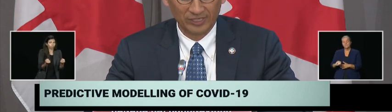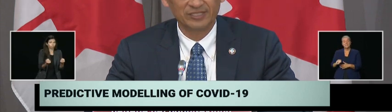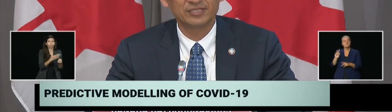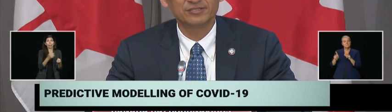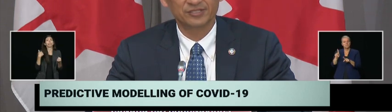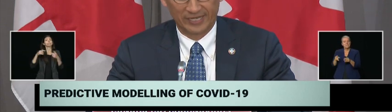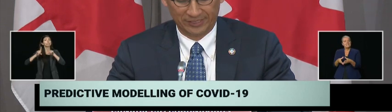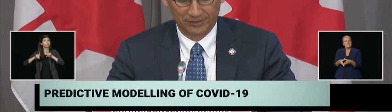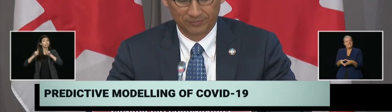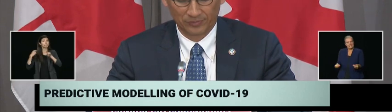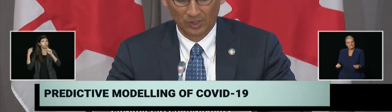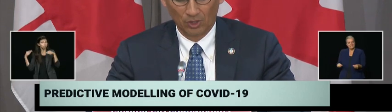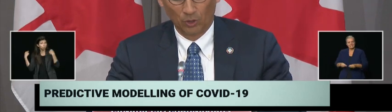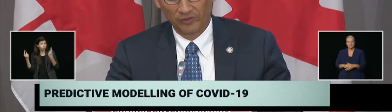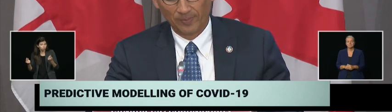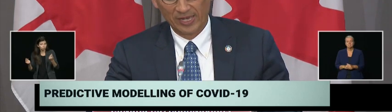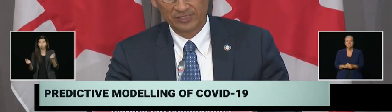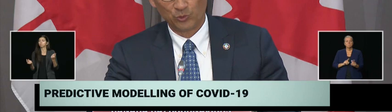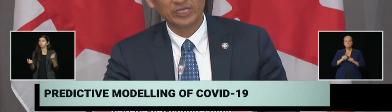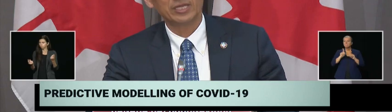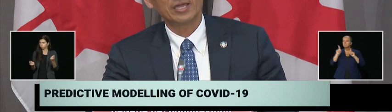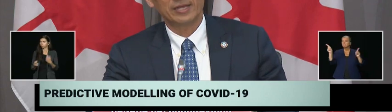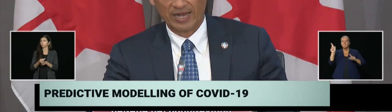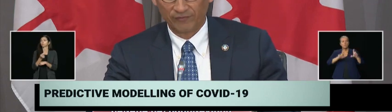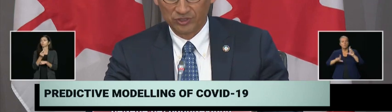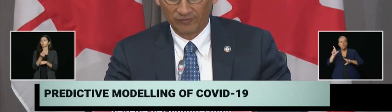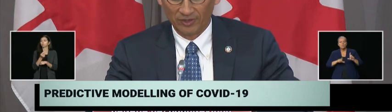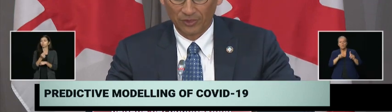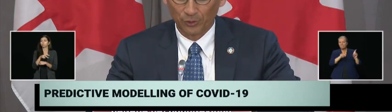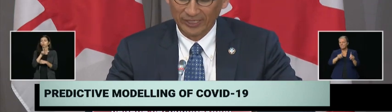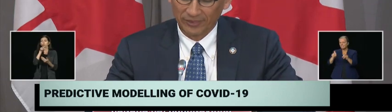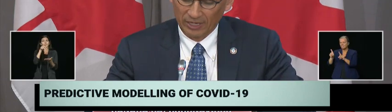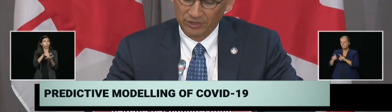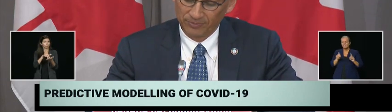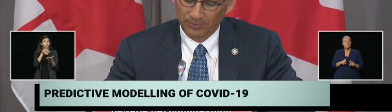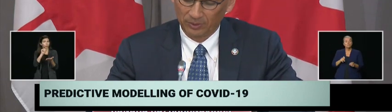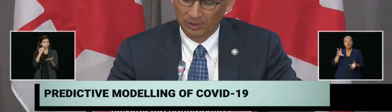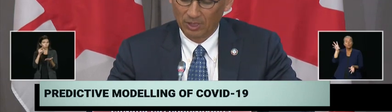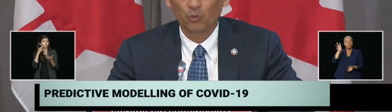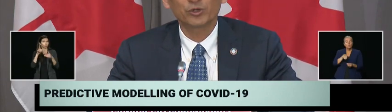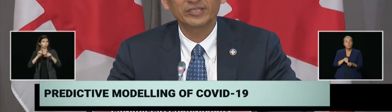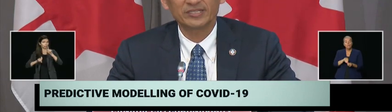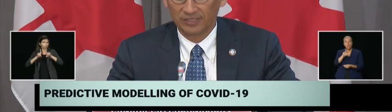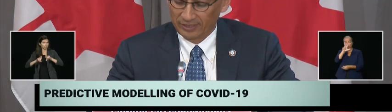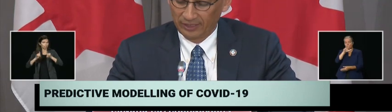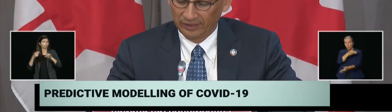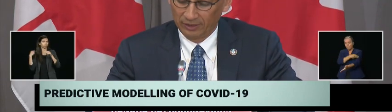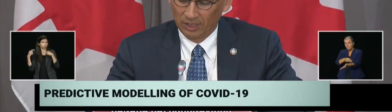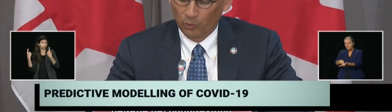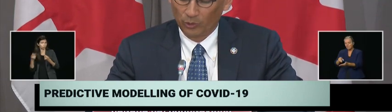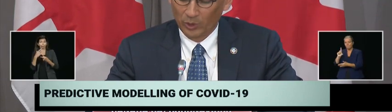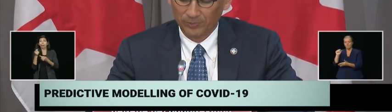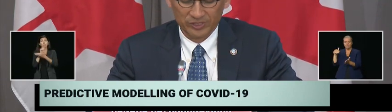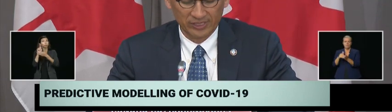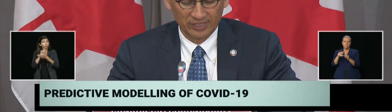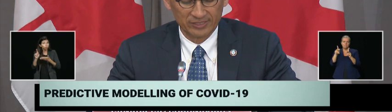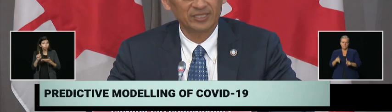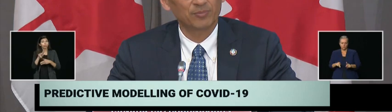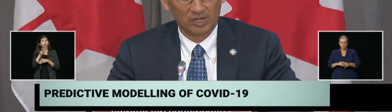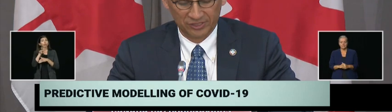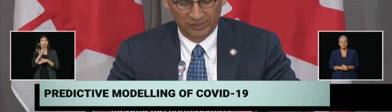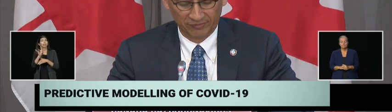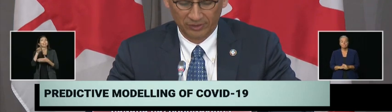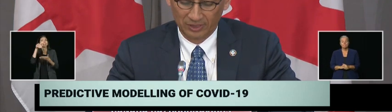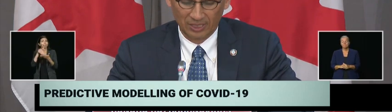for COVID-19 to date. Over the past week, an average of 38,000 people were tested daily, with 1%